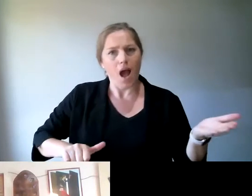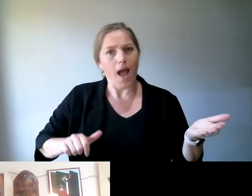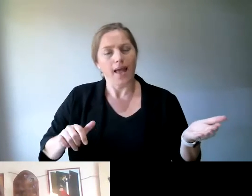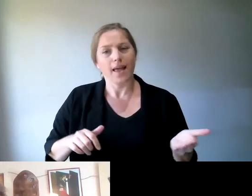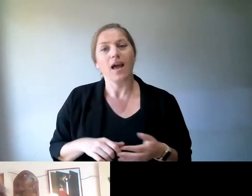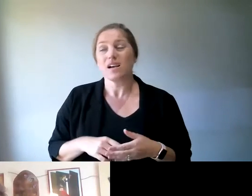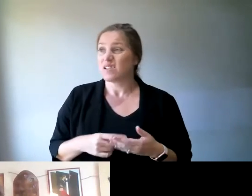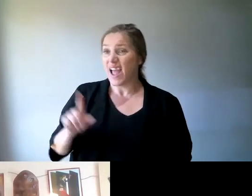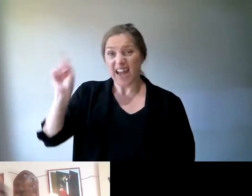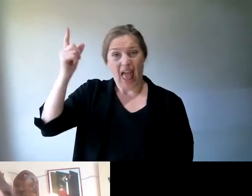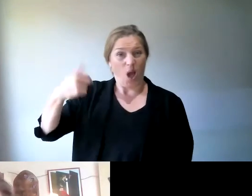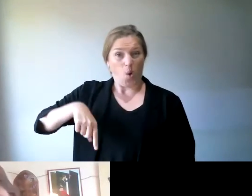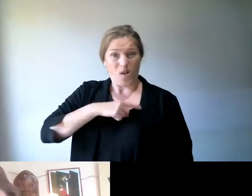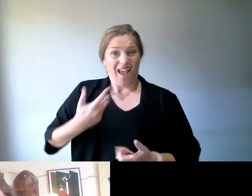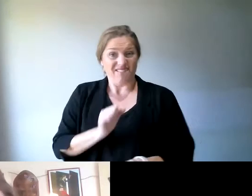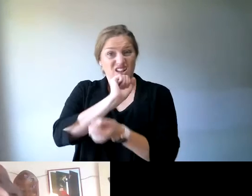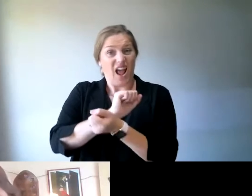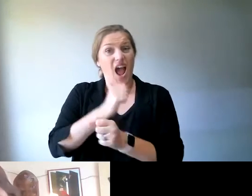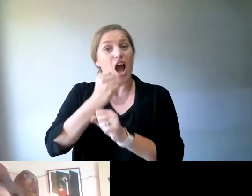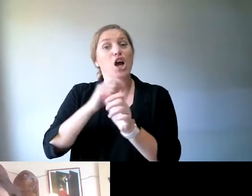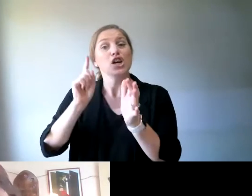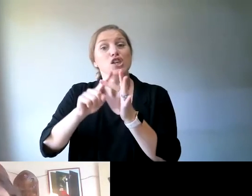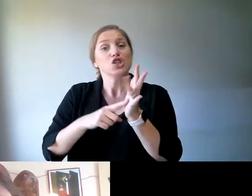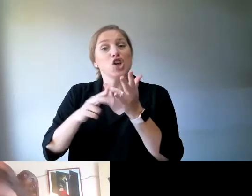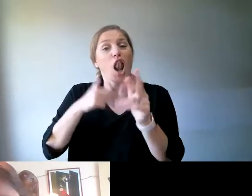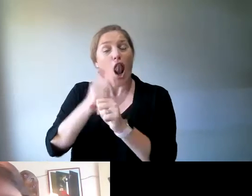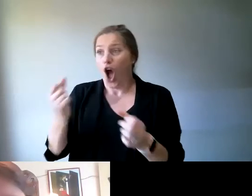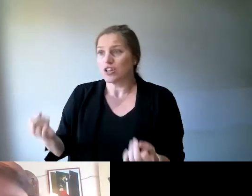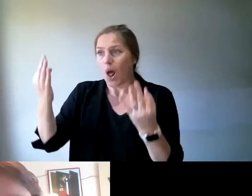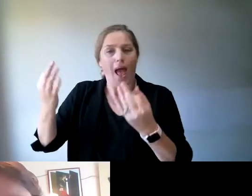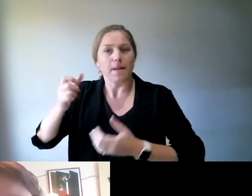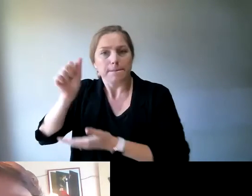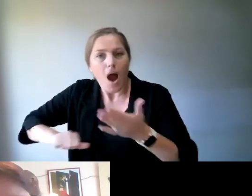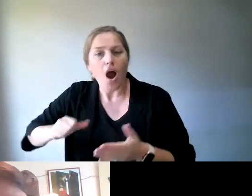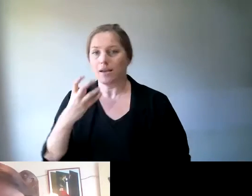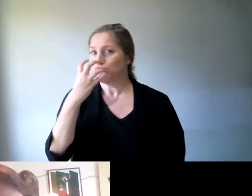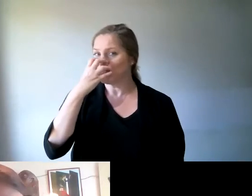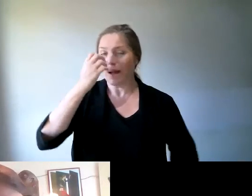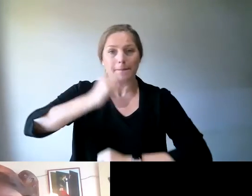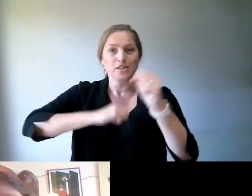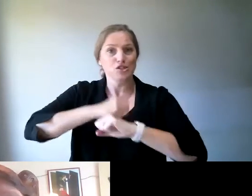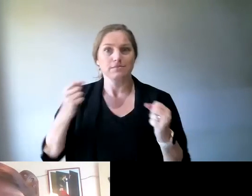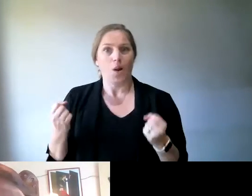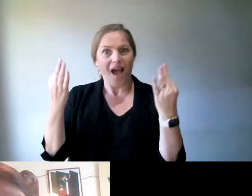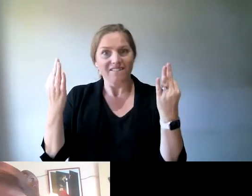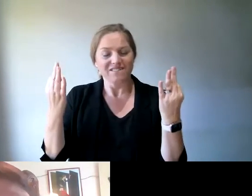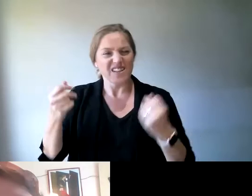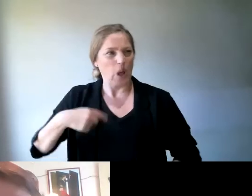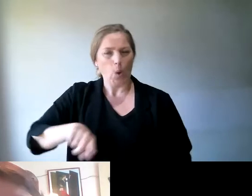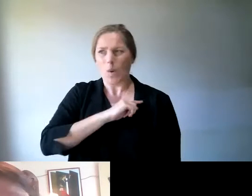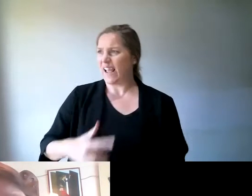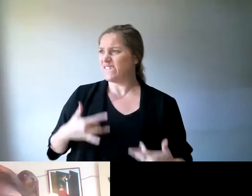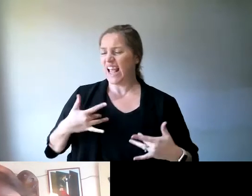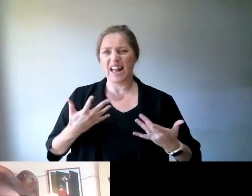them. So, it's, you're just, you're just in limbo land. So, it's a big ticket, big ticket